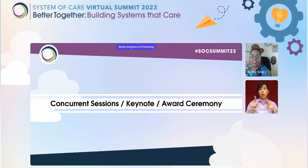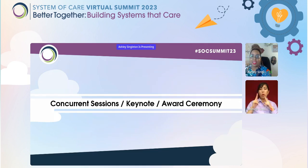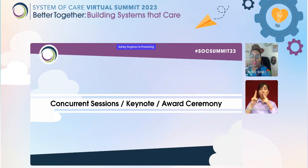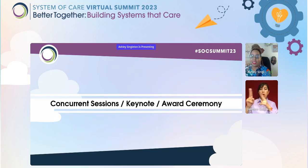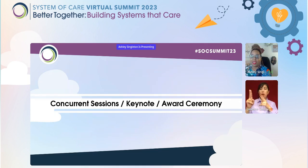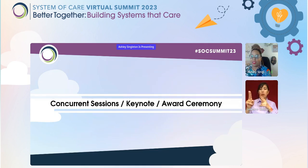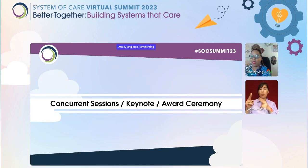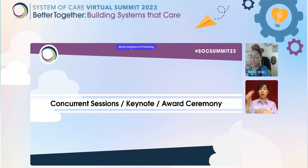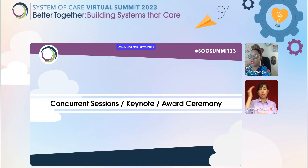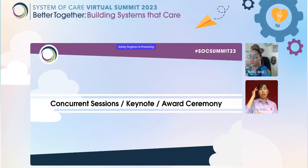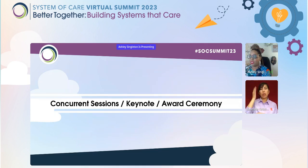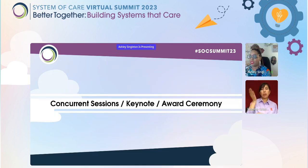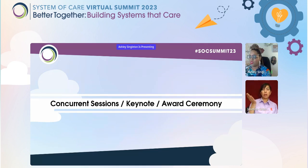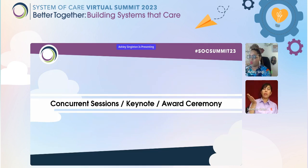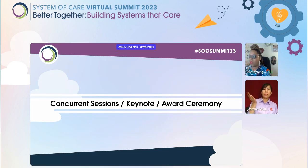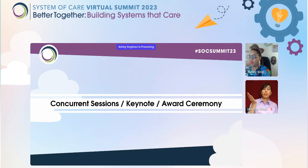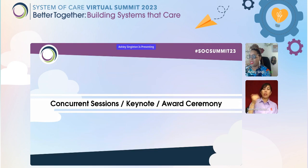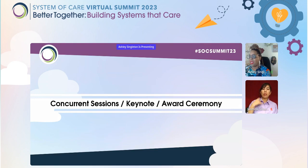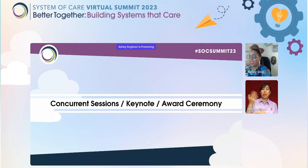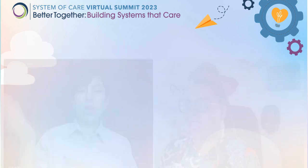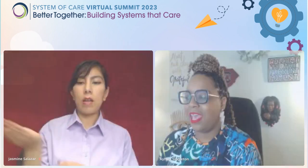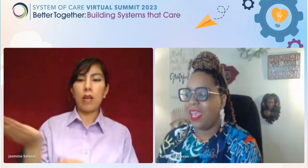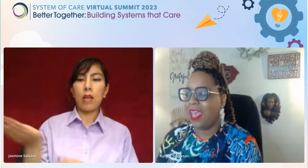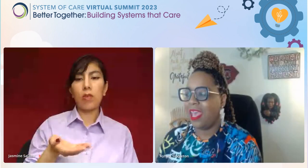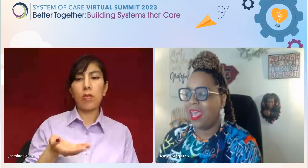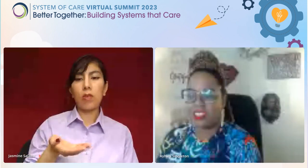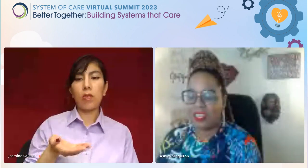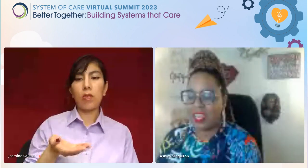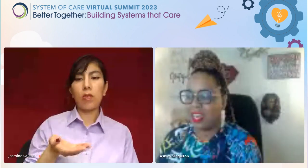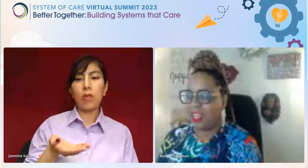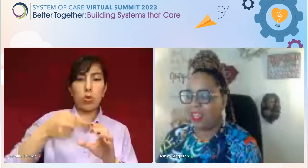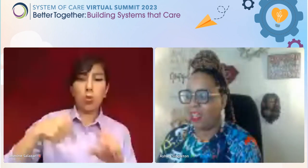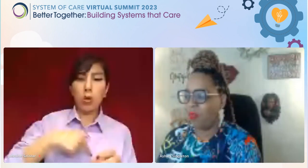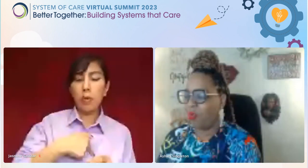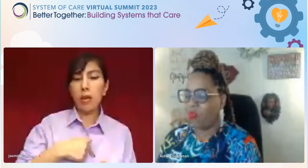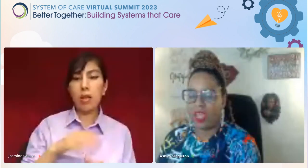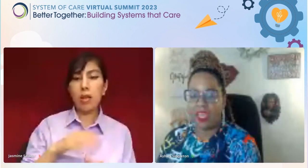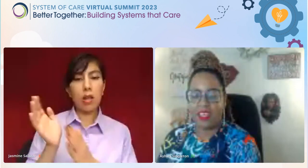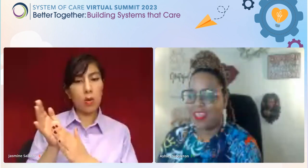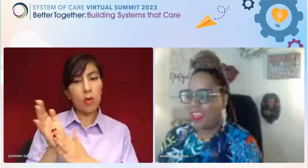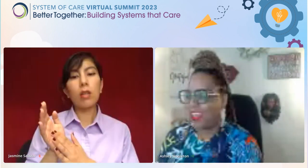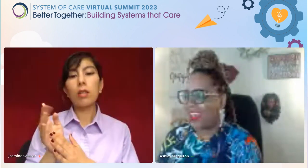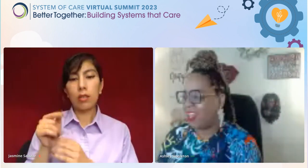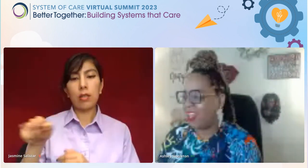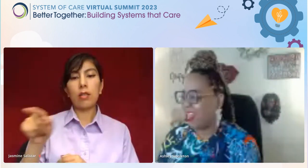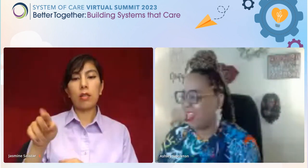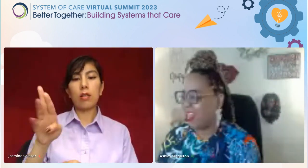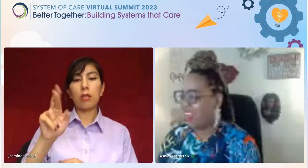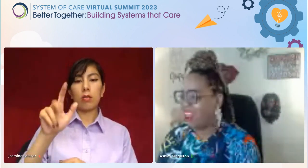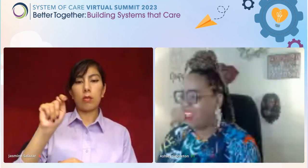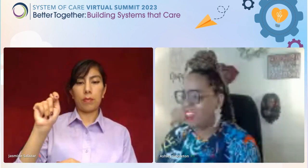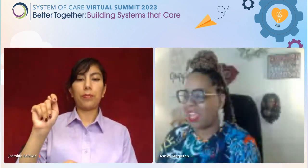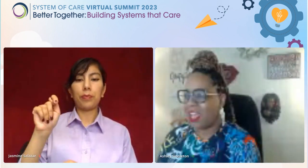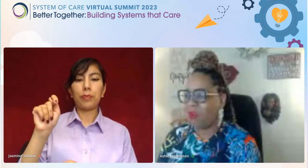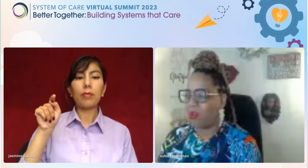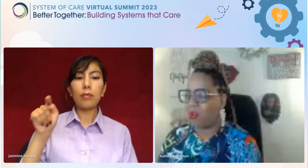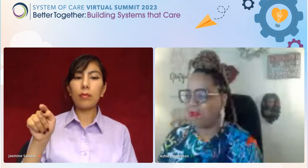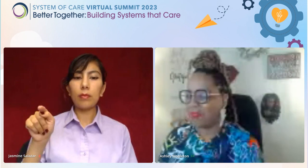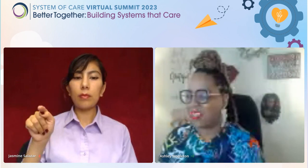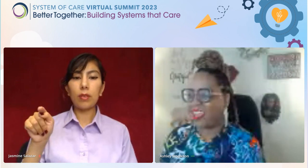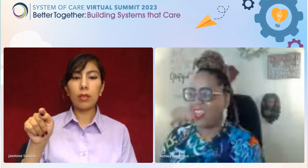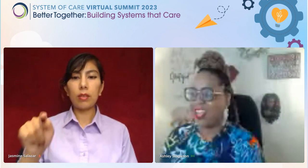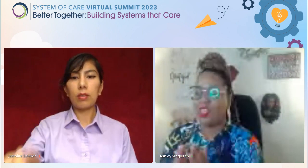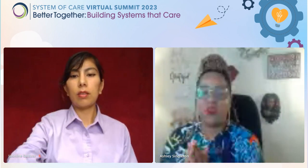acknowledge and I invite you to join me and congratulating Rick. He is